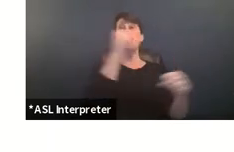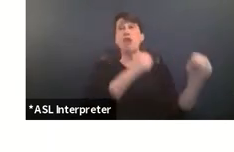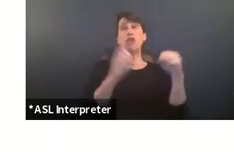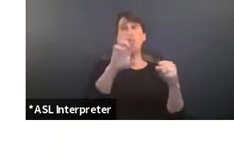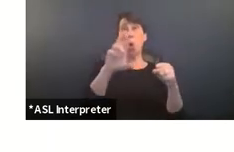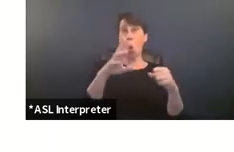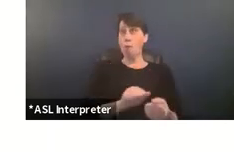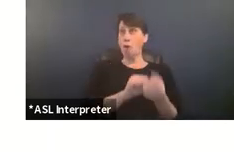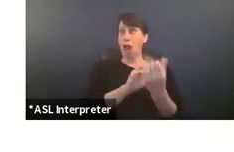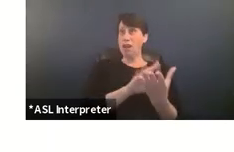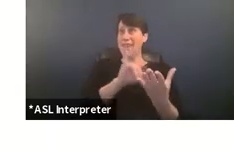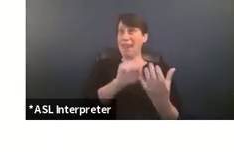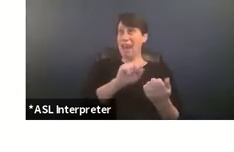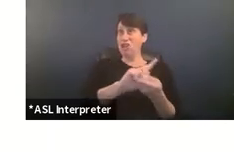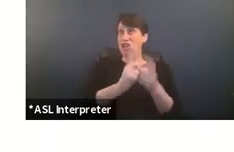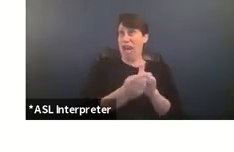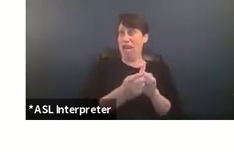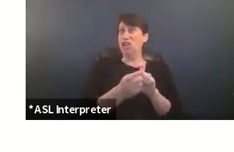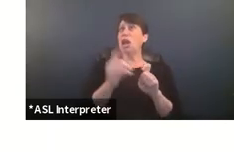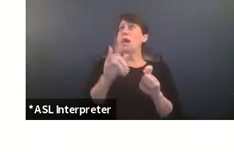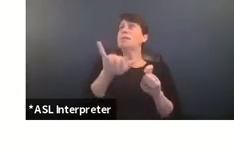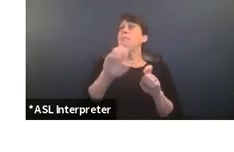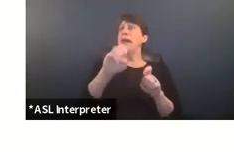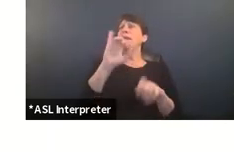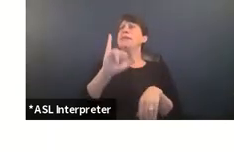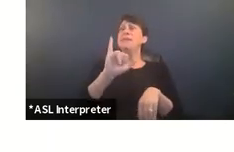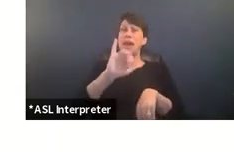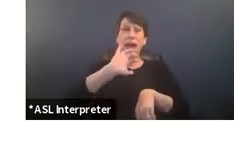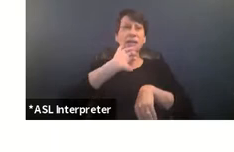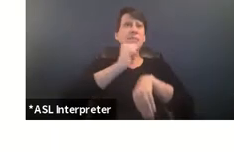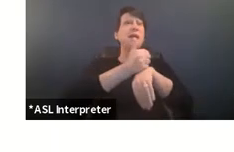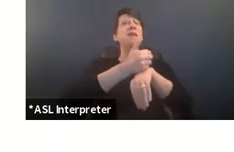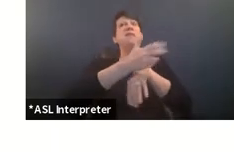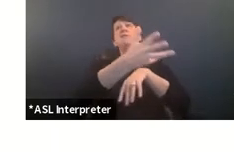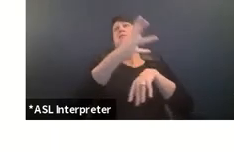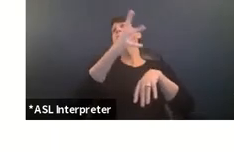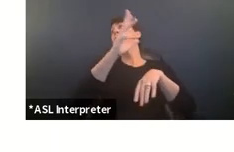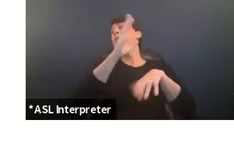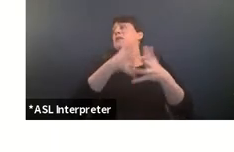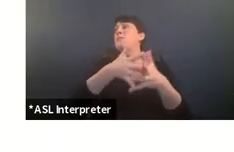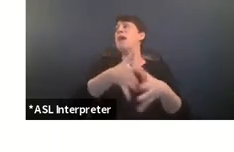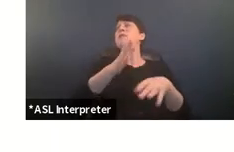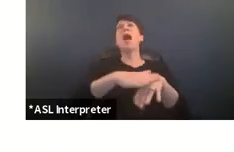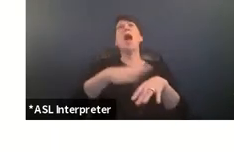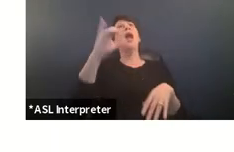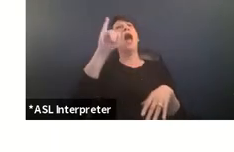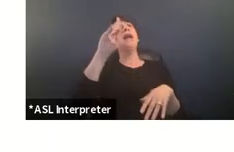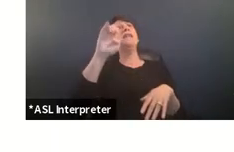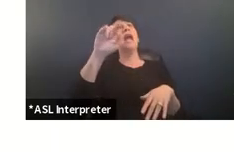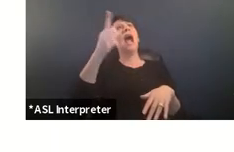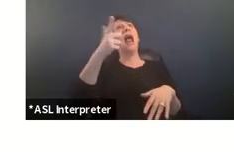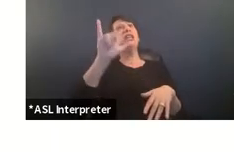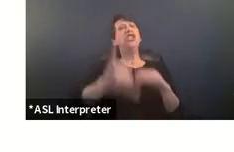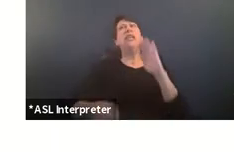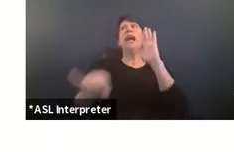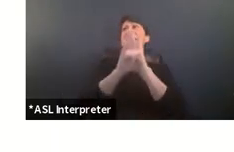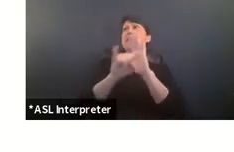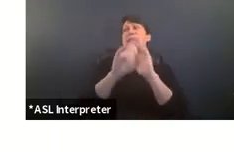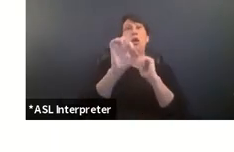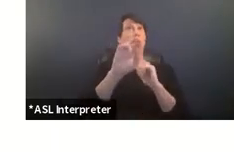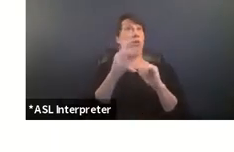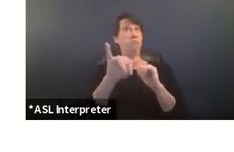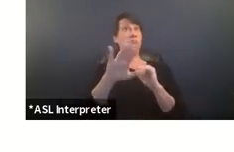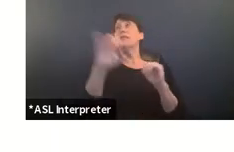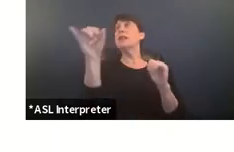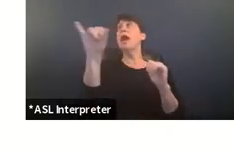that can change a space that's bounded by geography ideology or identity this could include things like organizing a